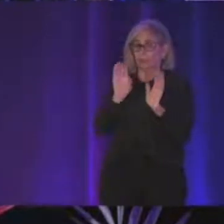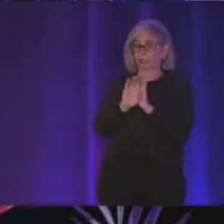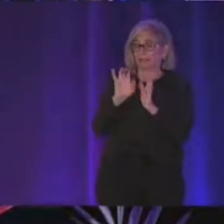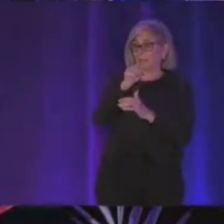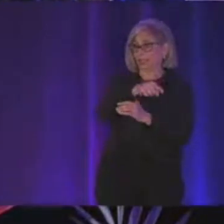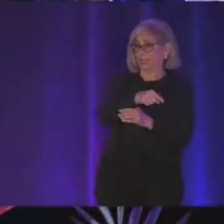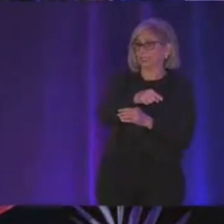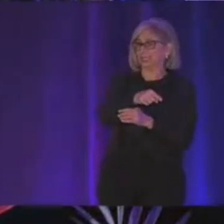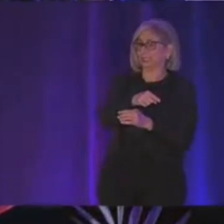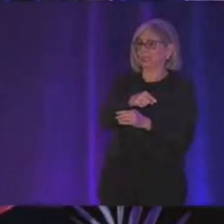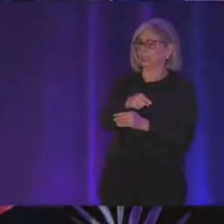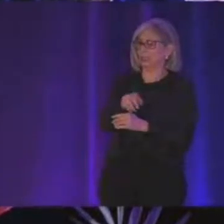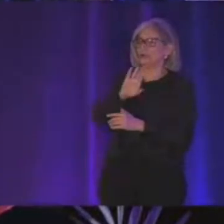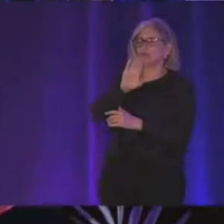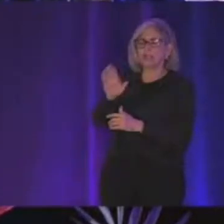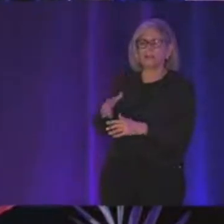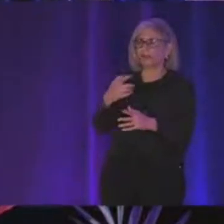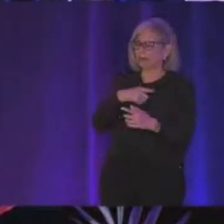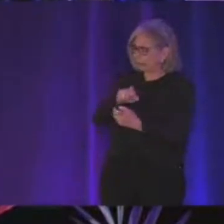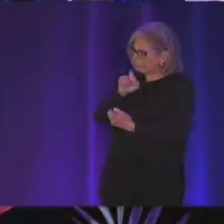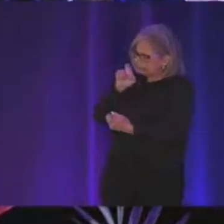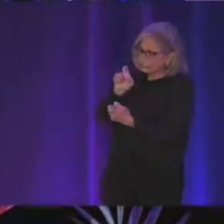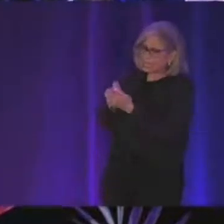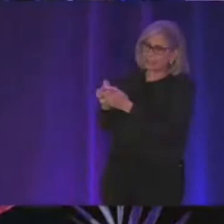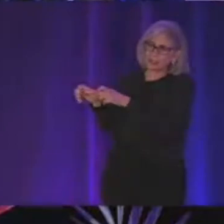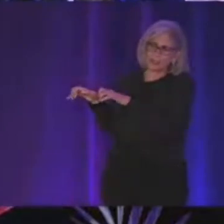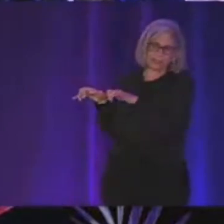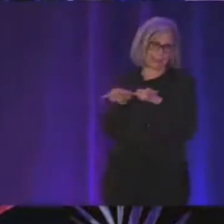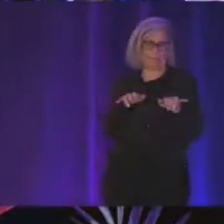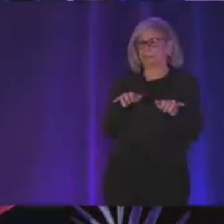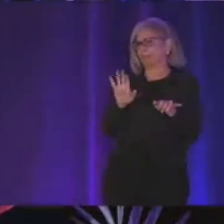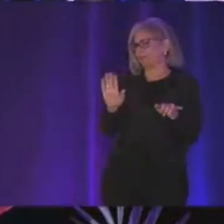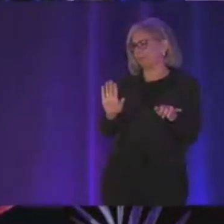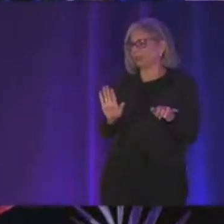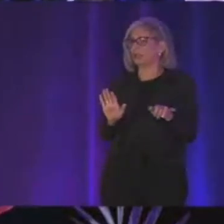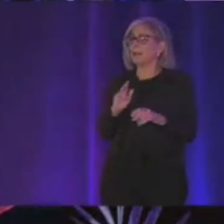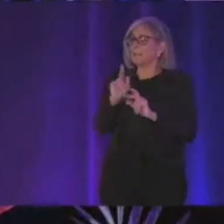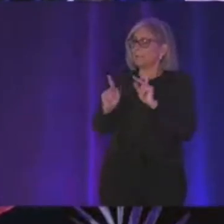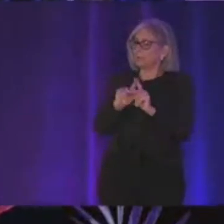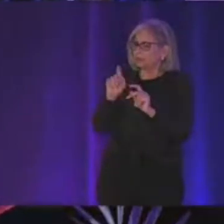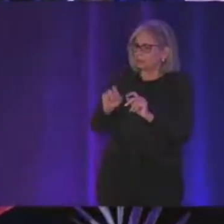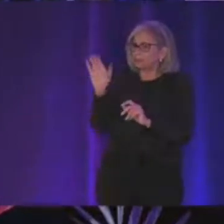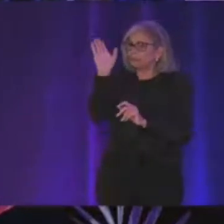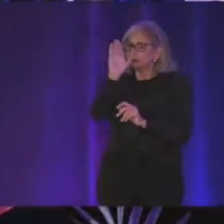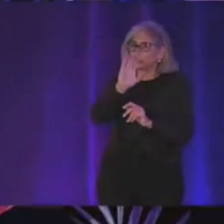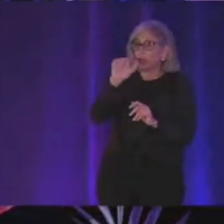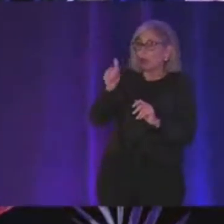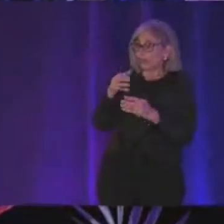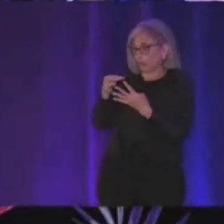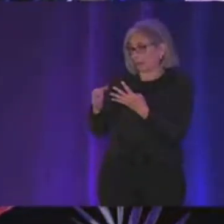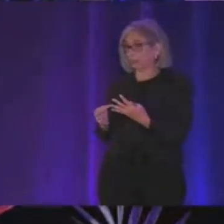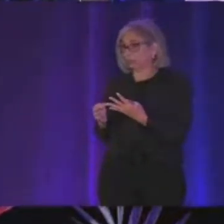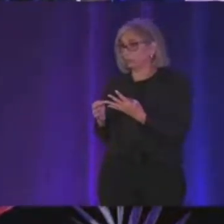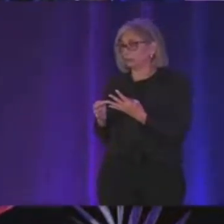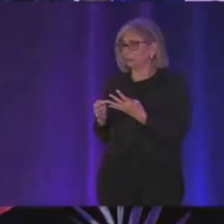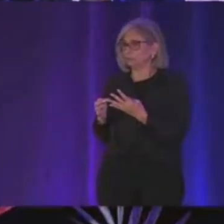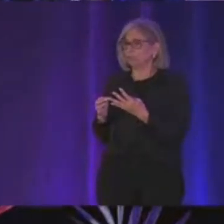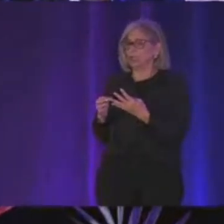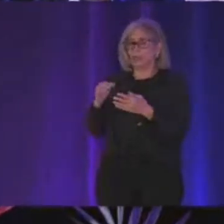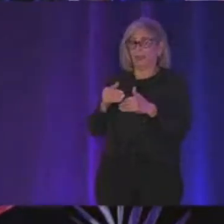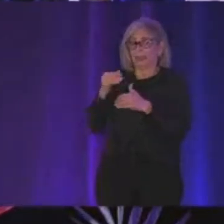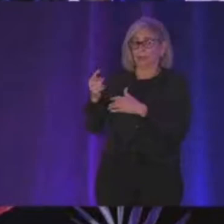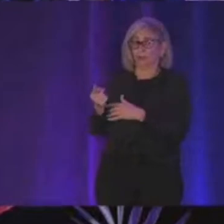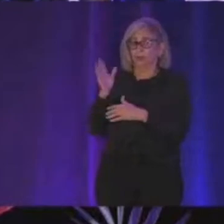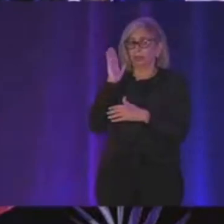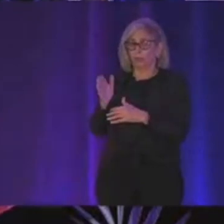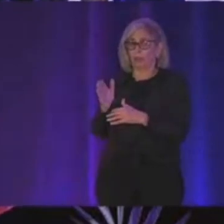like you're never going to get like exactly the same pixel like in a row and so people had to find like other ways and so this next one